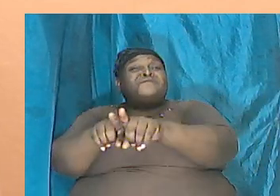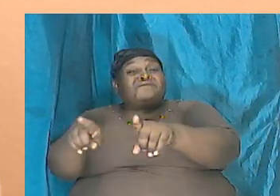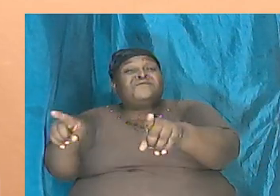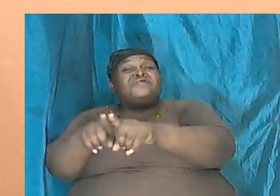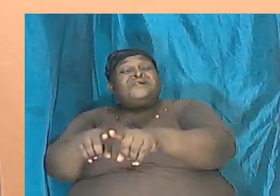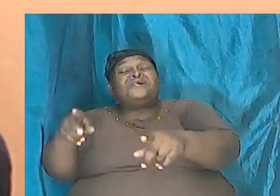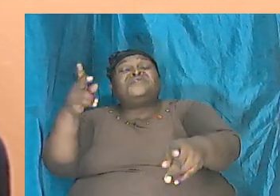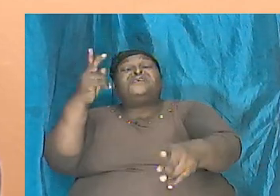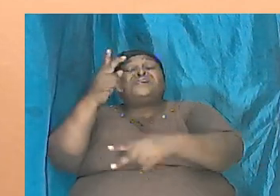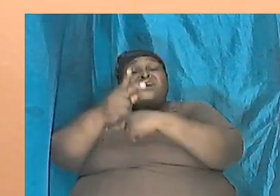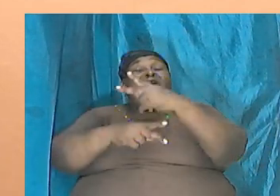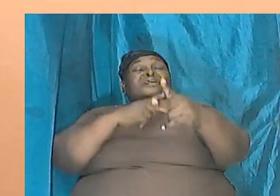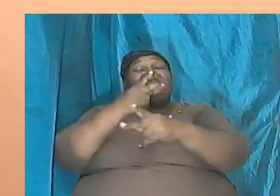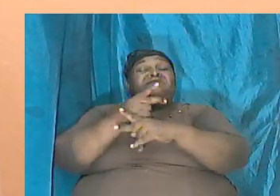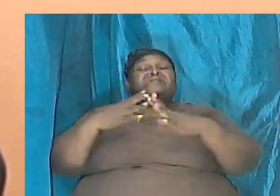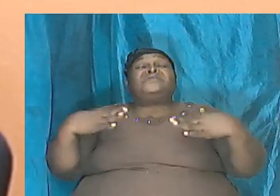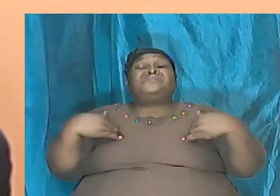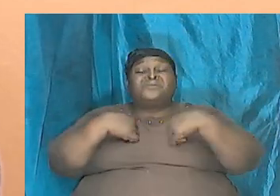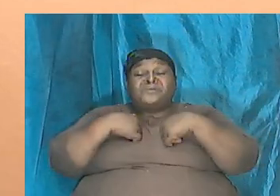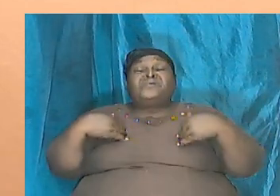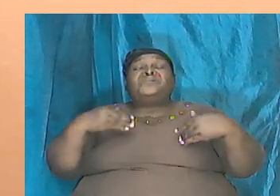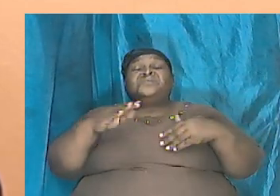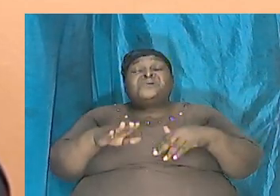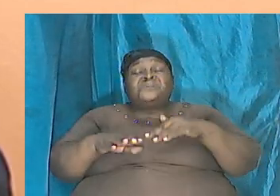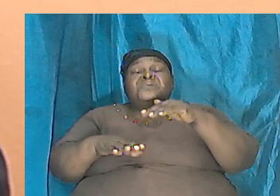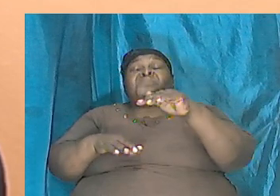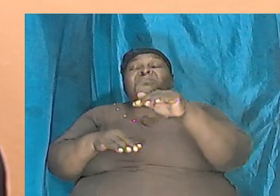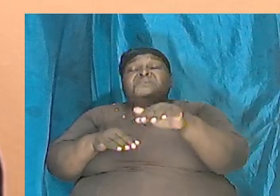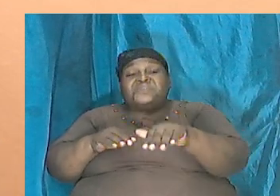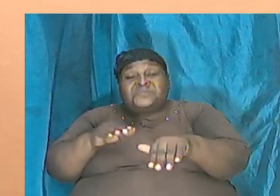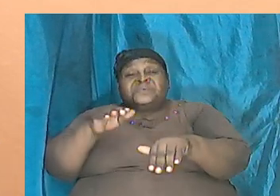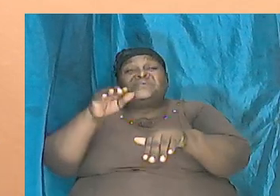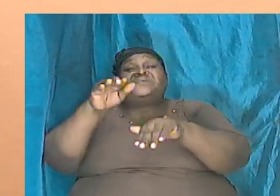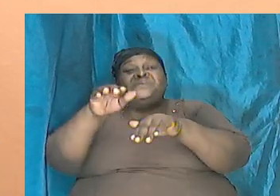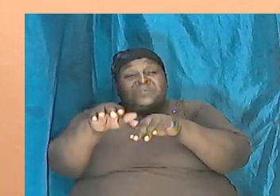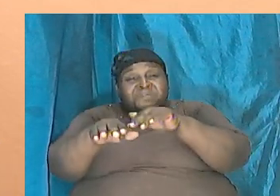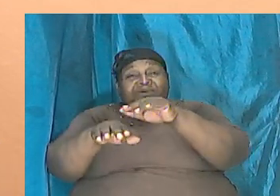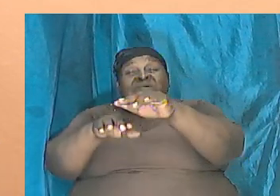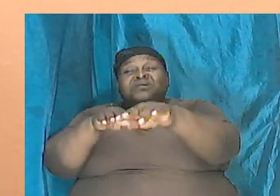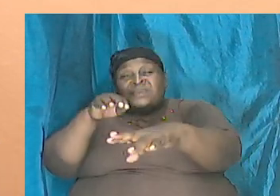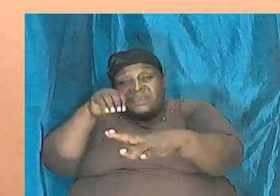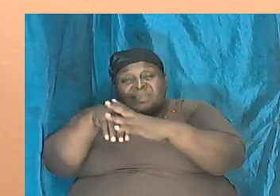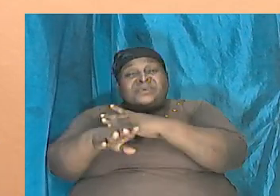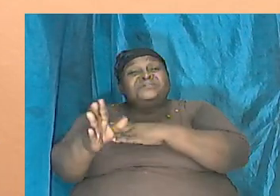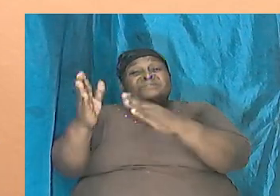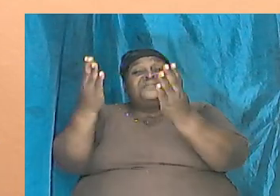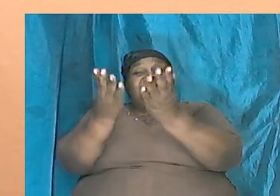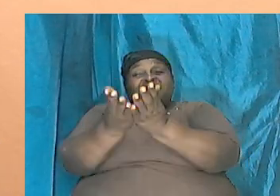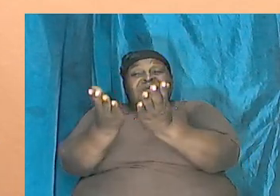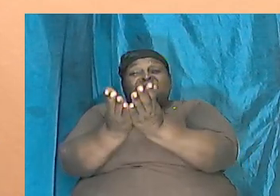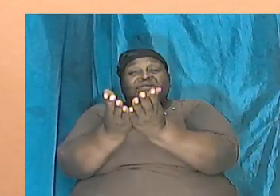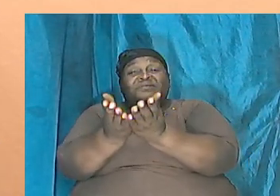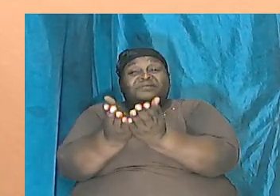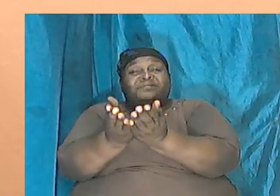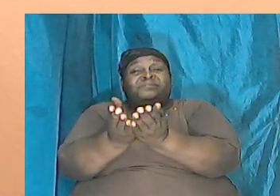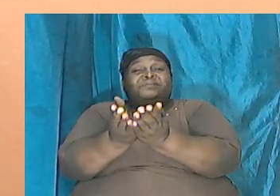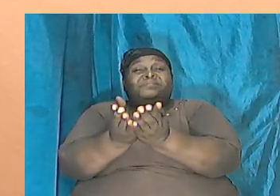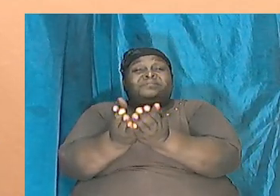animals were going in yes they were going in and look